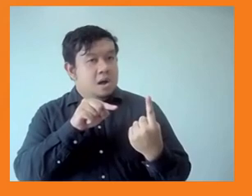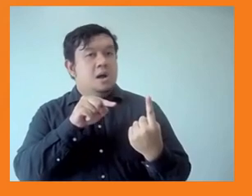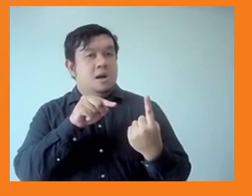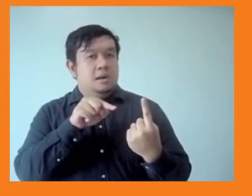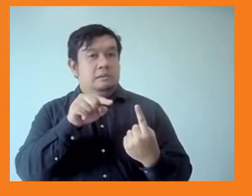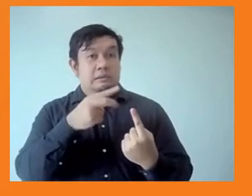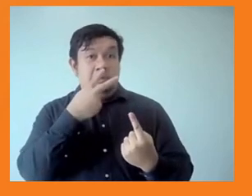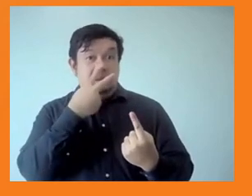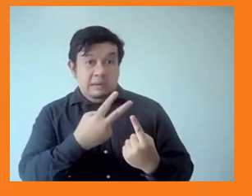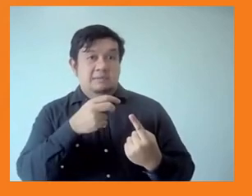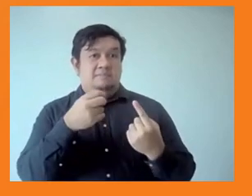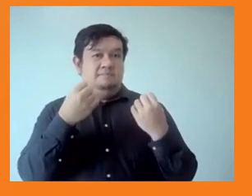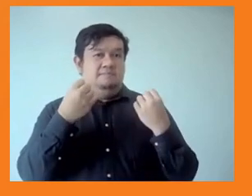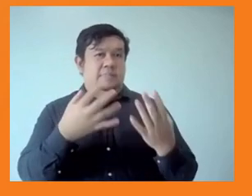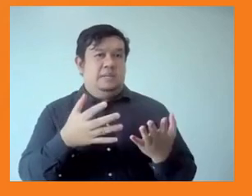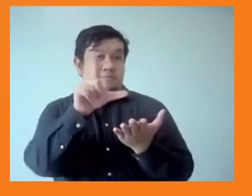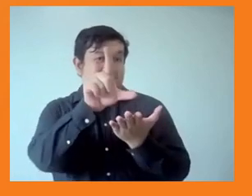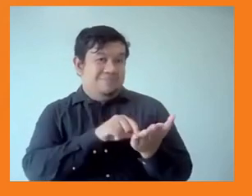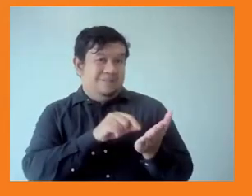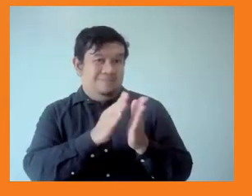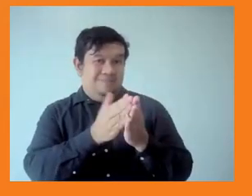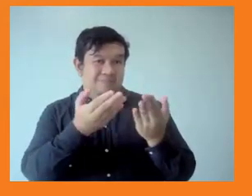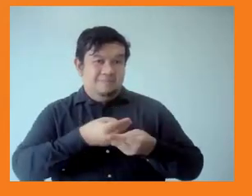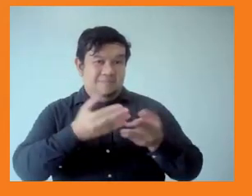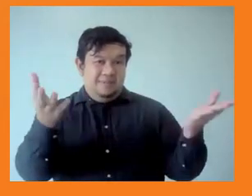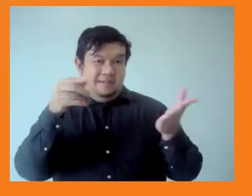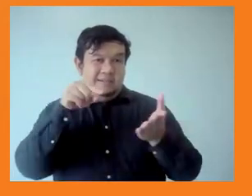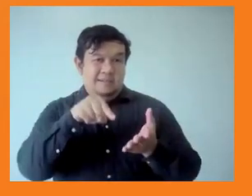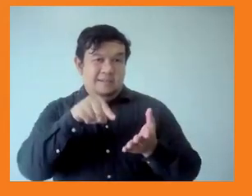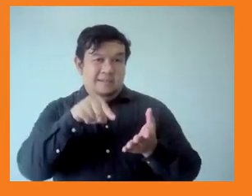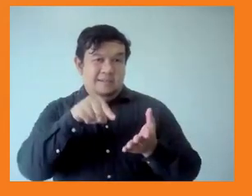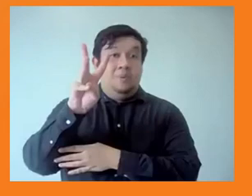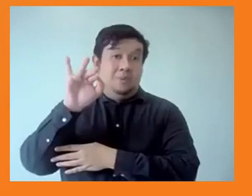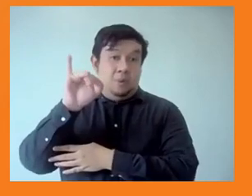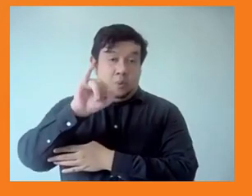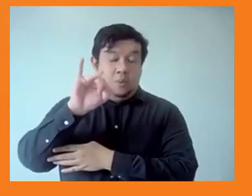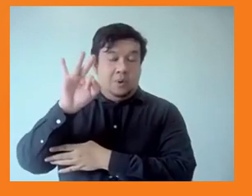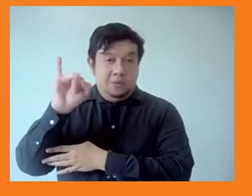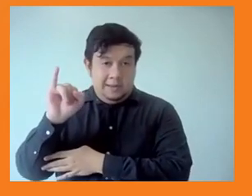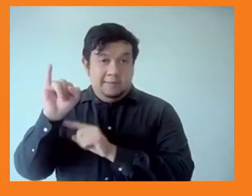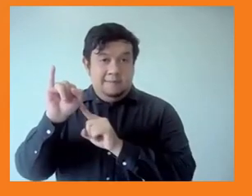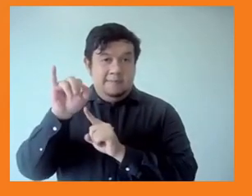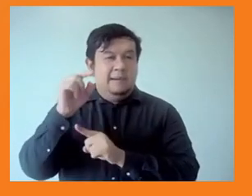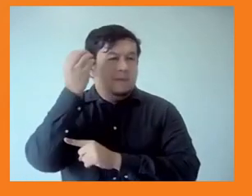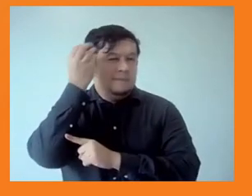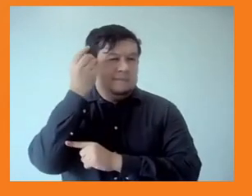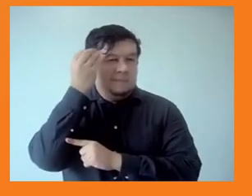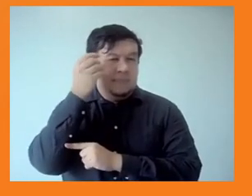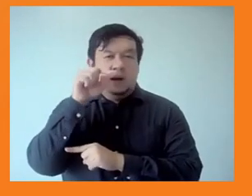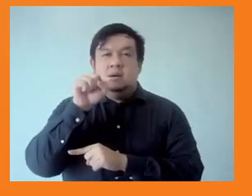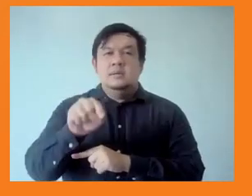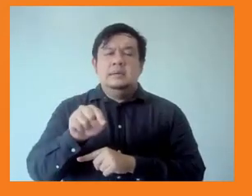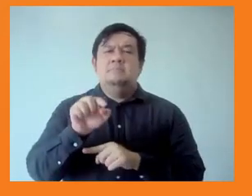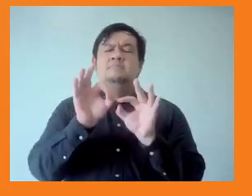it would be important for the regional IFI's to also incorporate some of this thinking. I think the conceptualization and the very